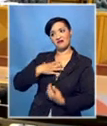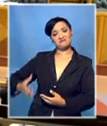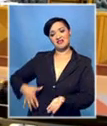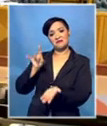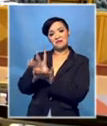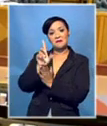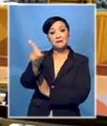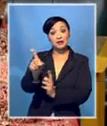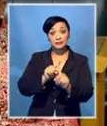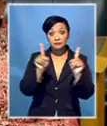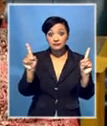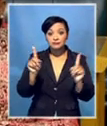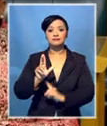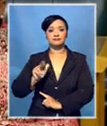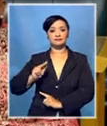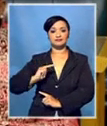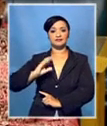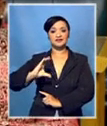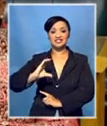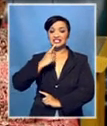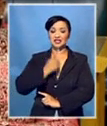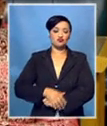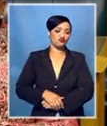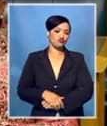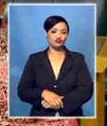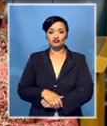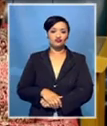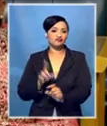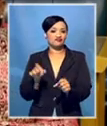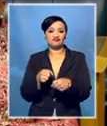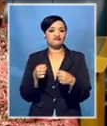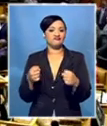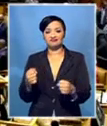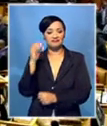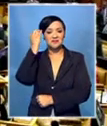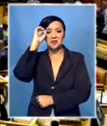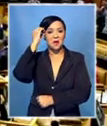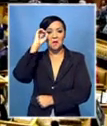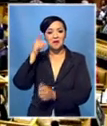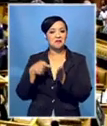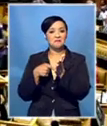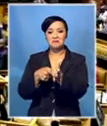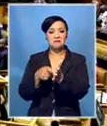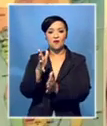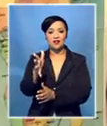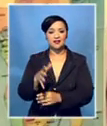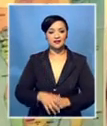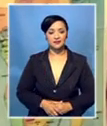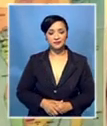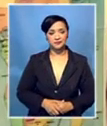ANC is confident that a party which couldn't win at the polls won't dominate opinion in the National Assembly.